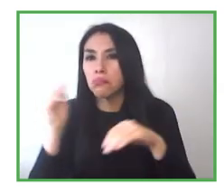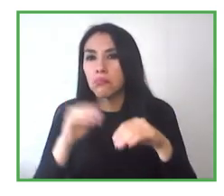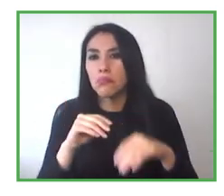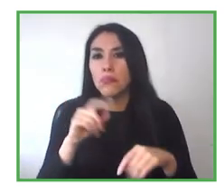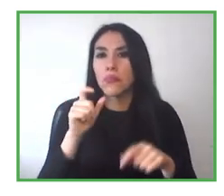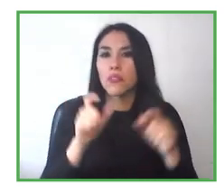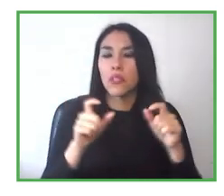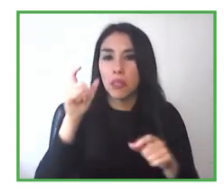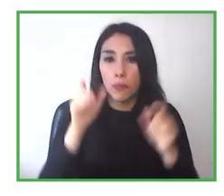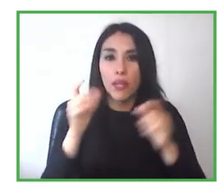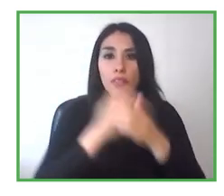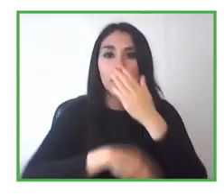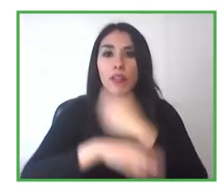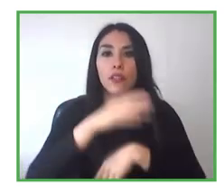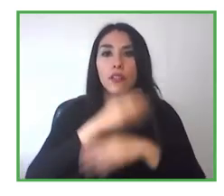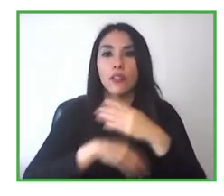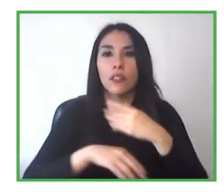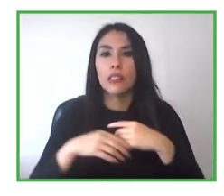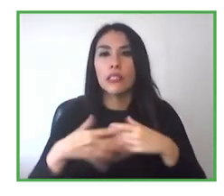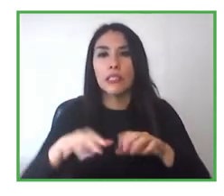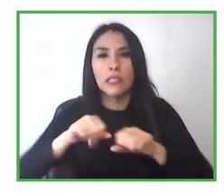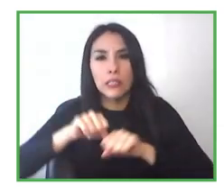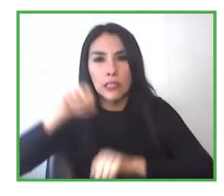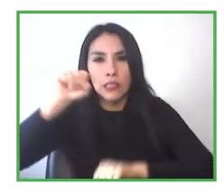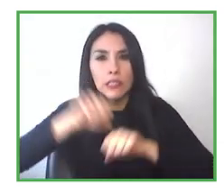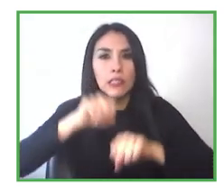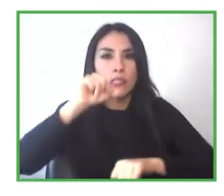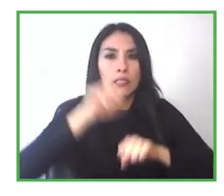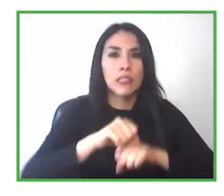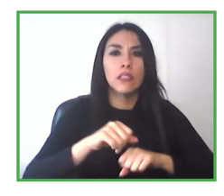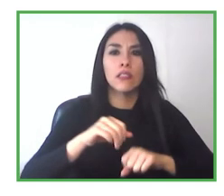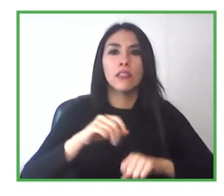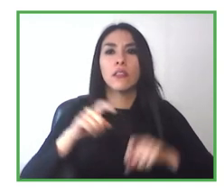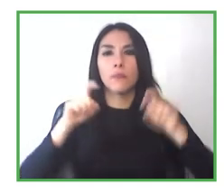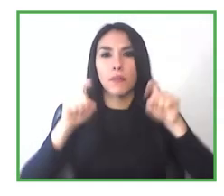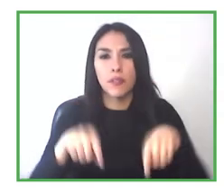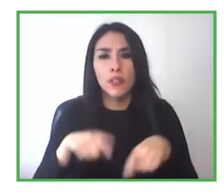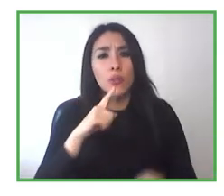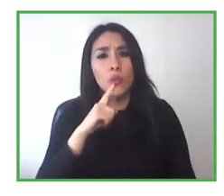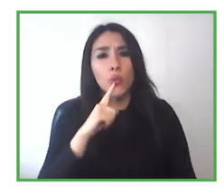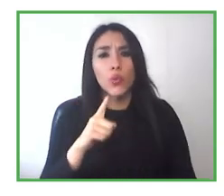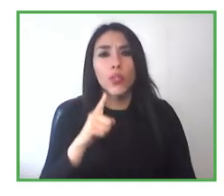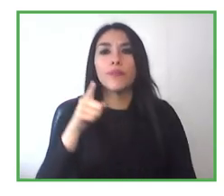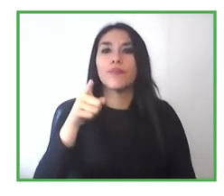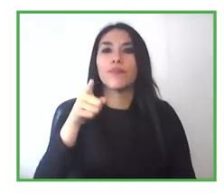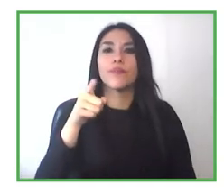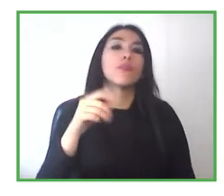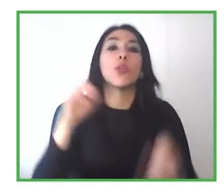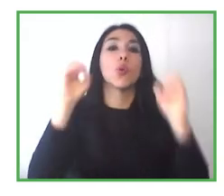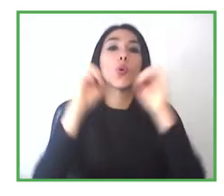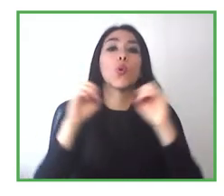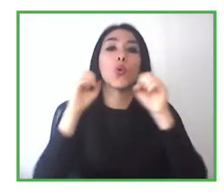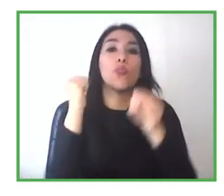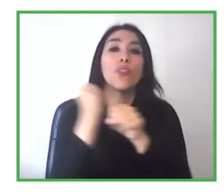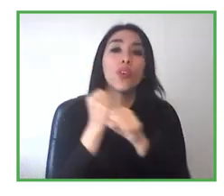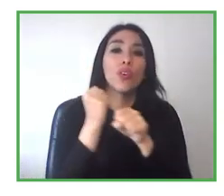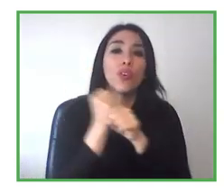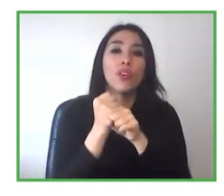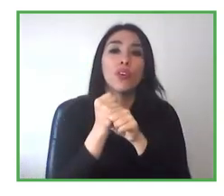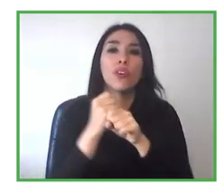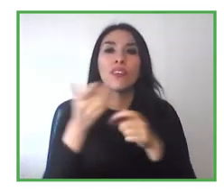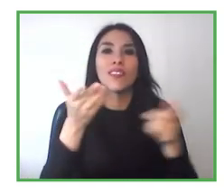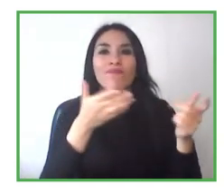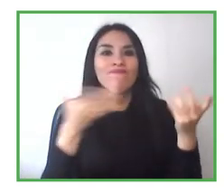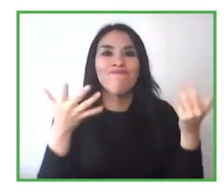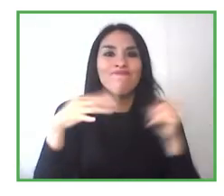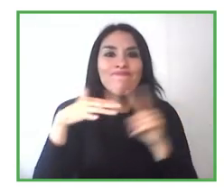diplomas that are very much prepared, who have not had the possibility to work in a company or they've never